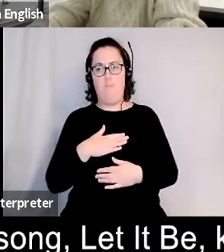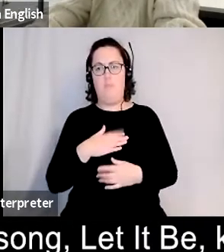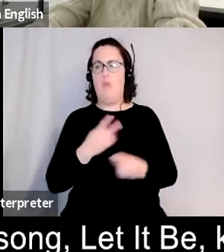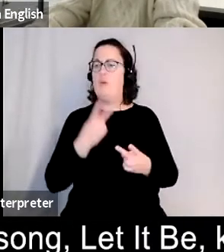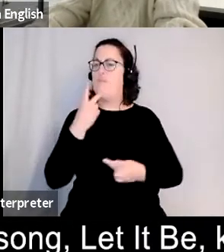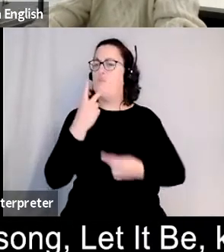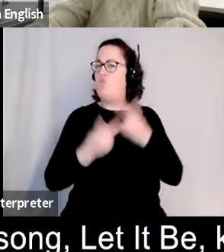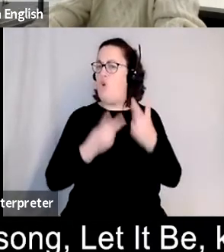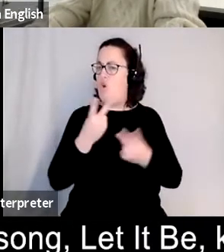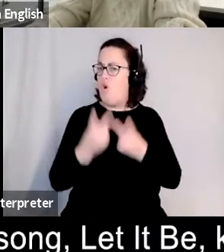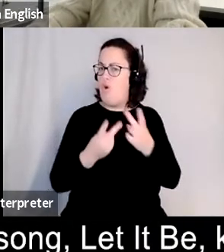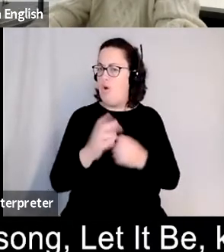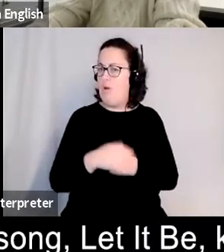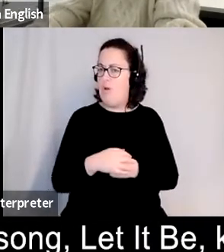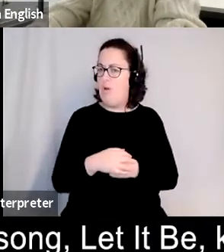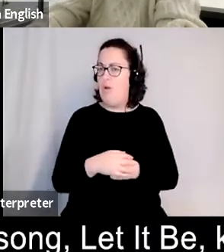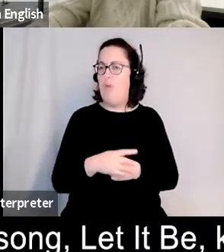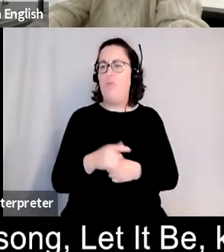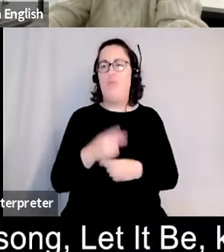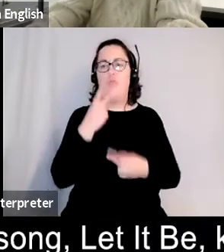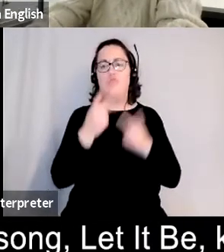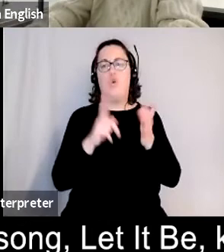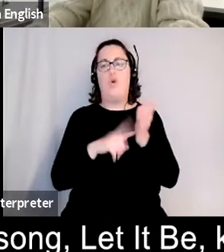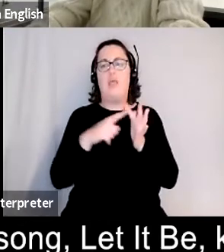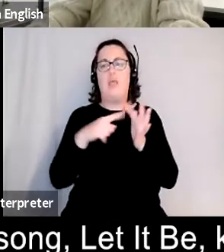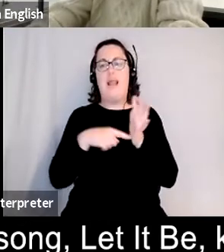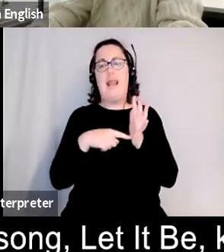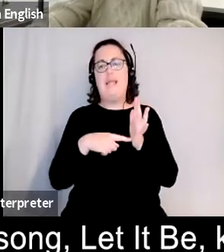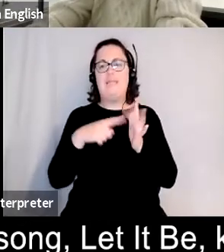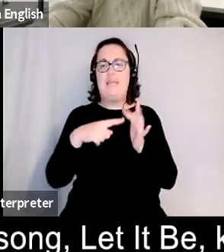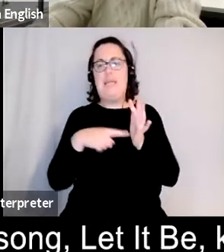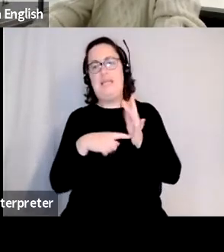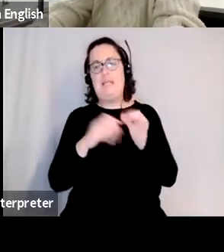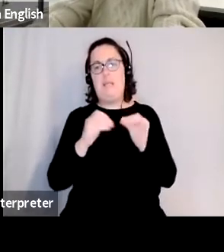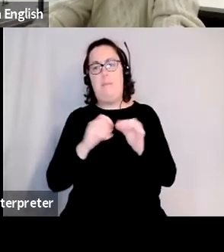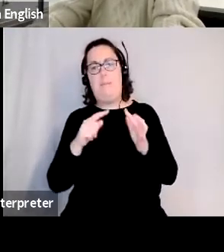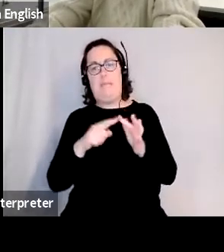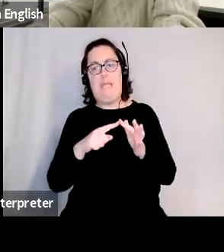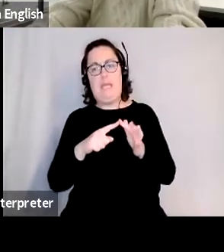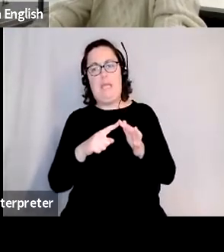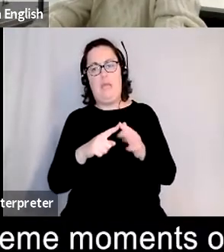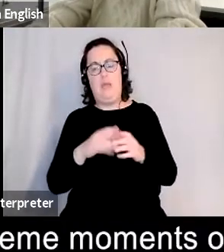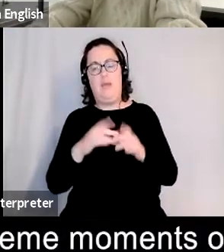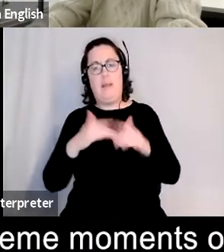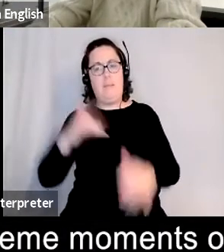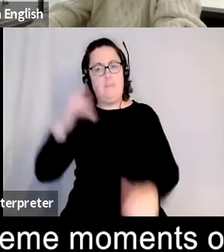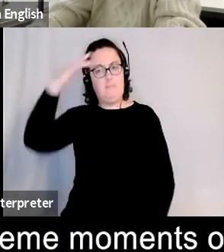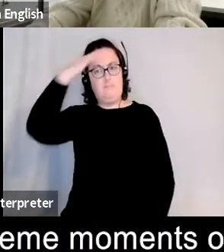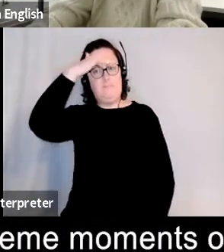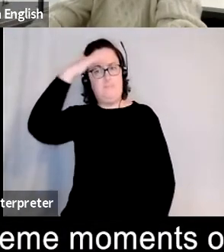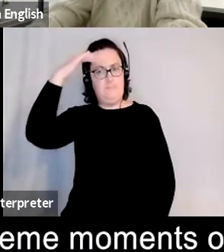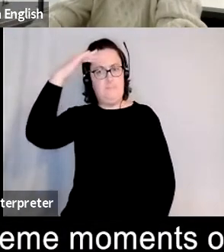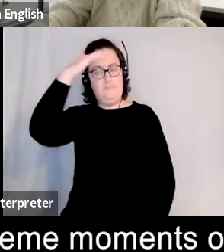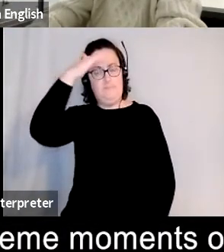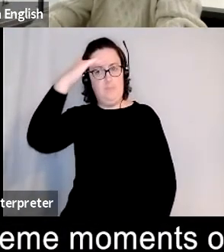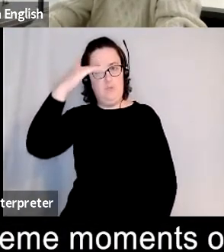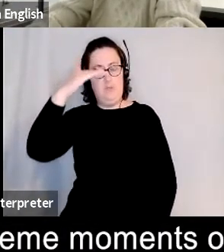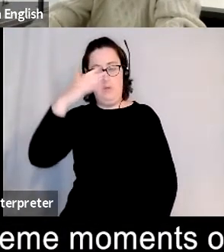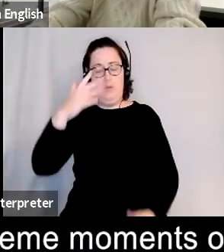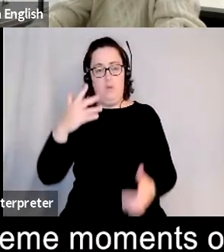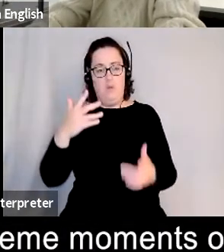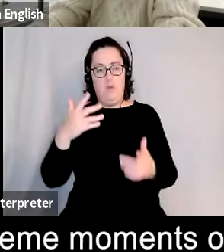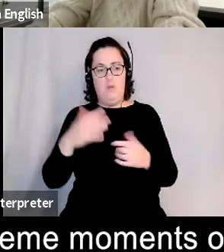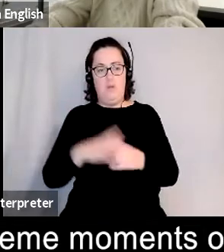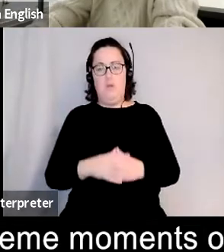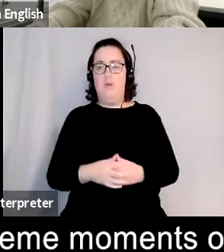enough you know that song let it be kept kind of hovering into my head um very extreme moments of of